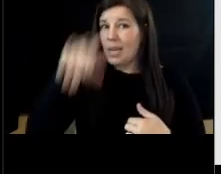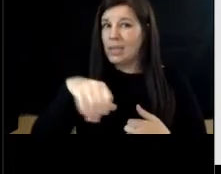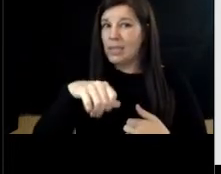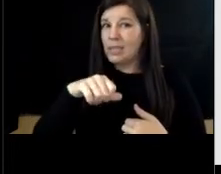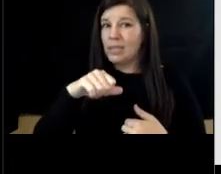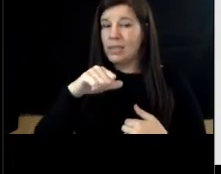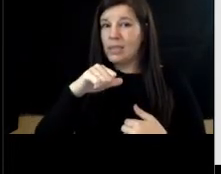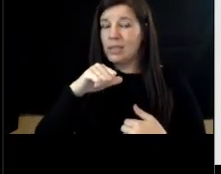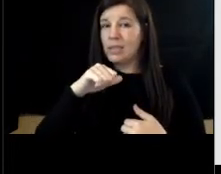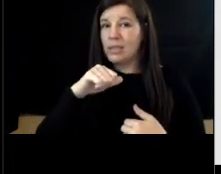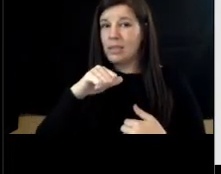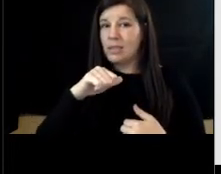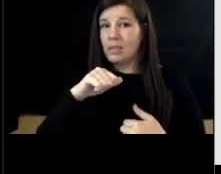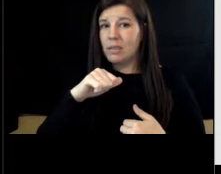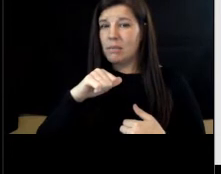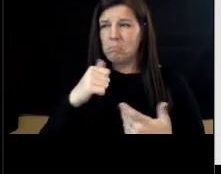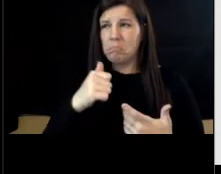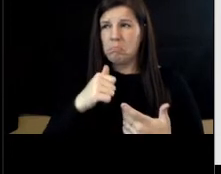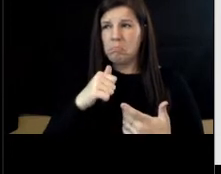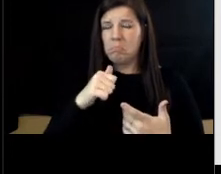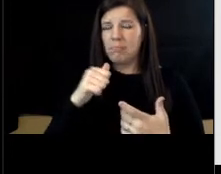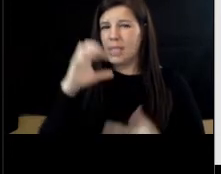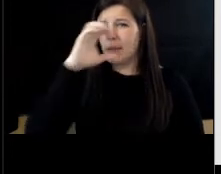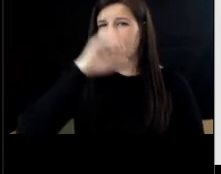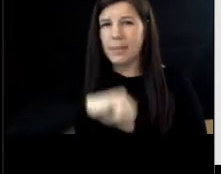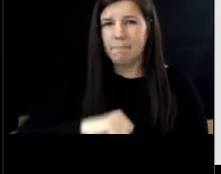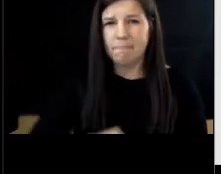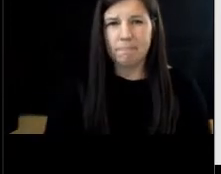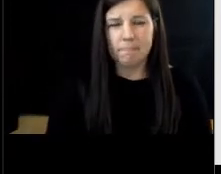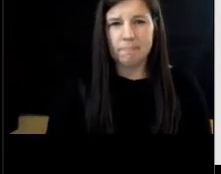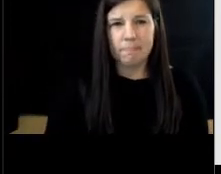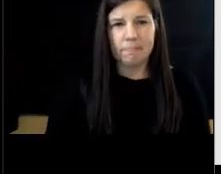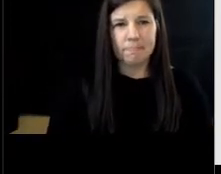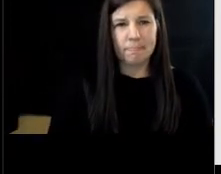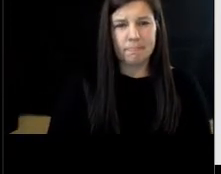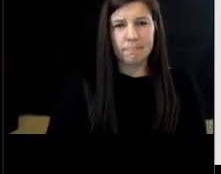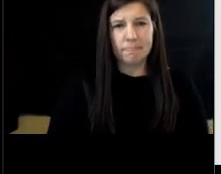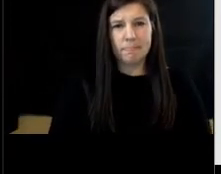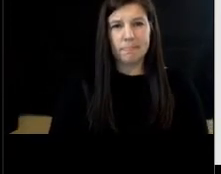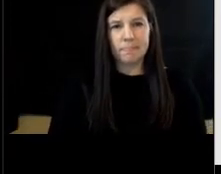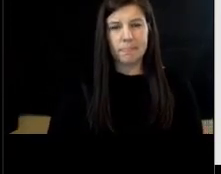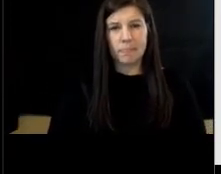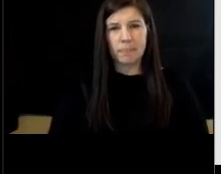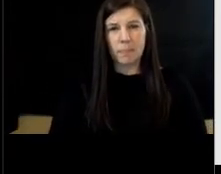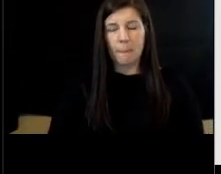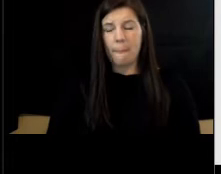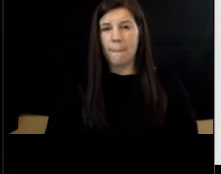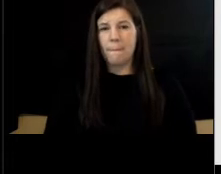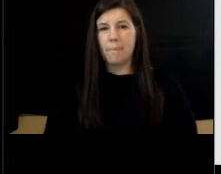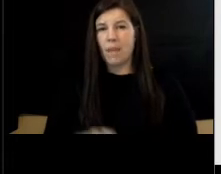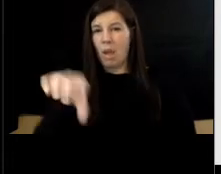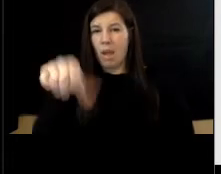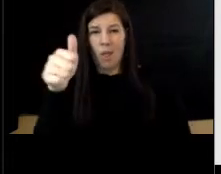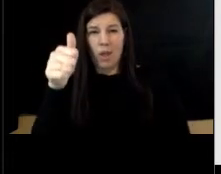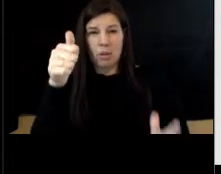lawyer going to be with you any other in-person speakers